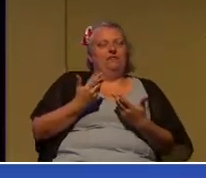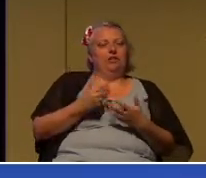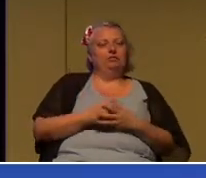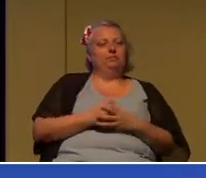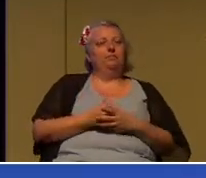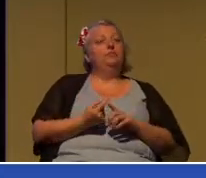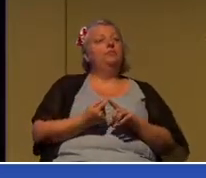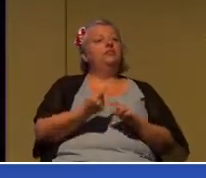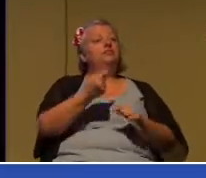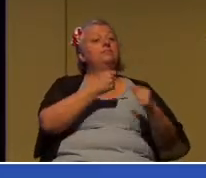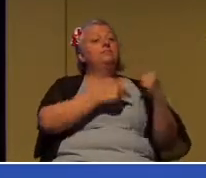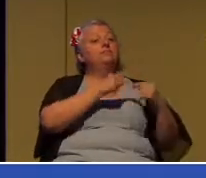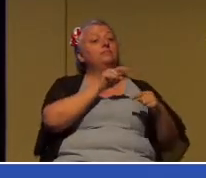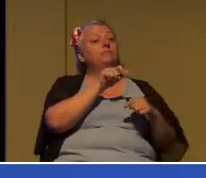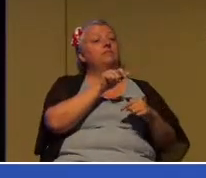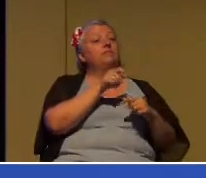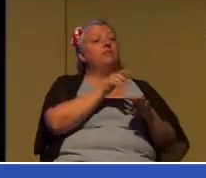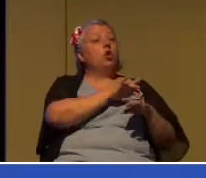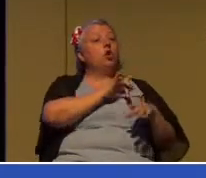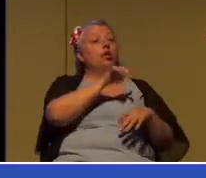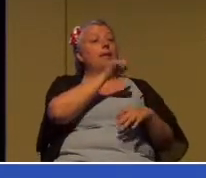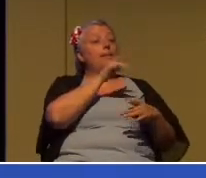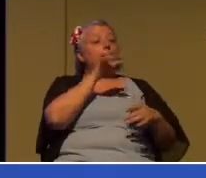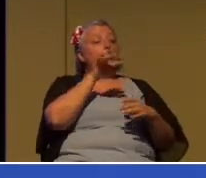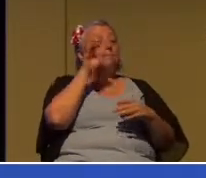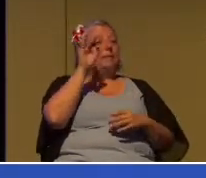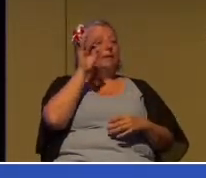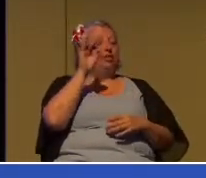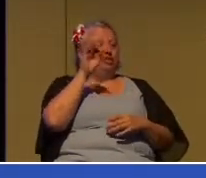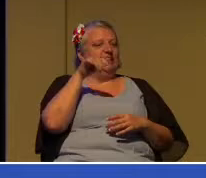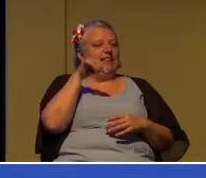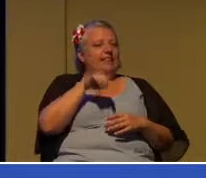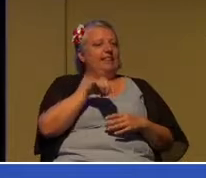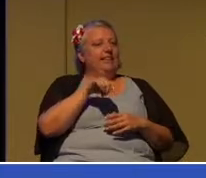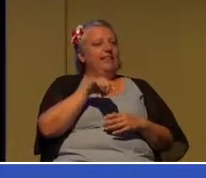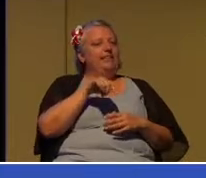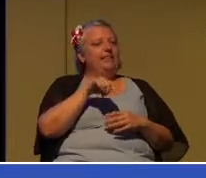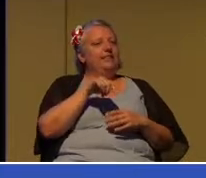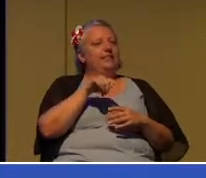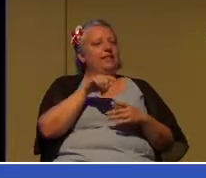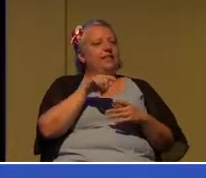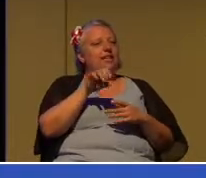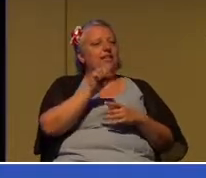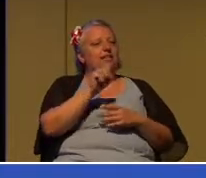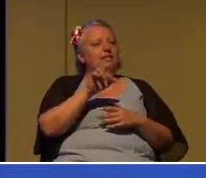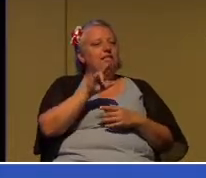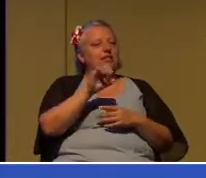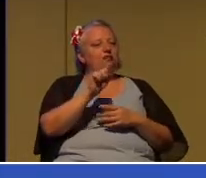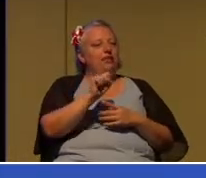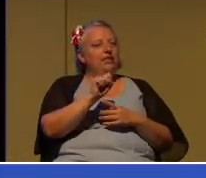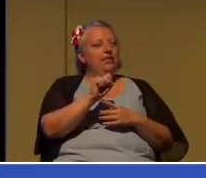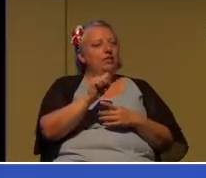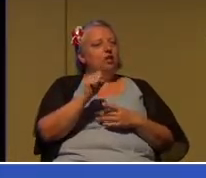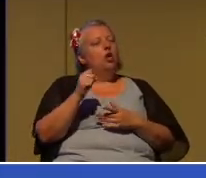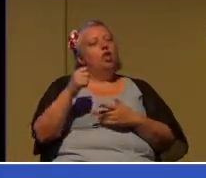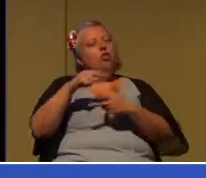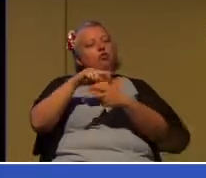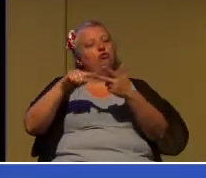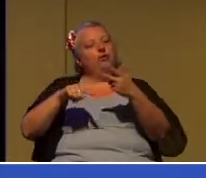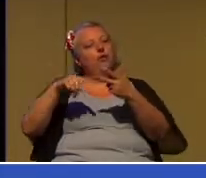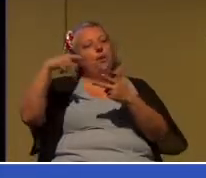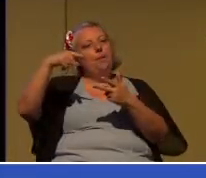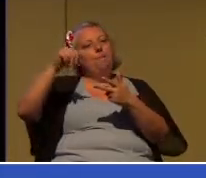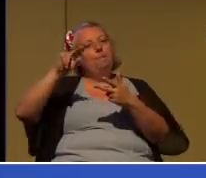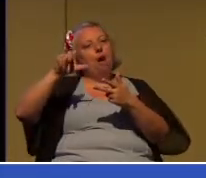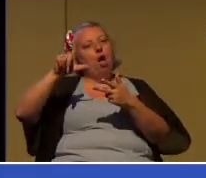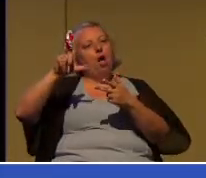earlier messages that we did in this particular passage, and we saw there were three reasons Paul moved on from Ephesus. Do you